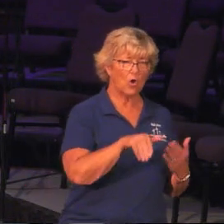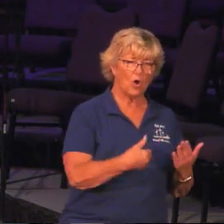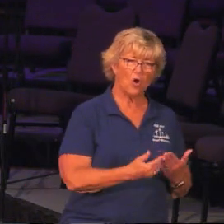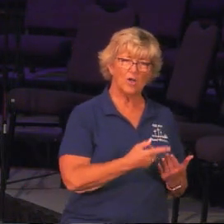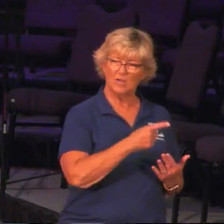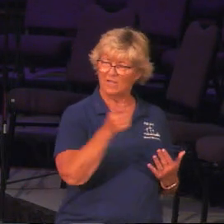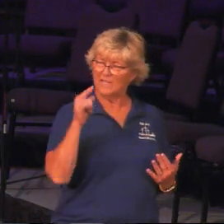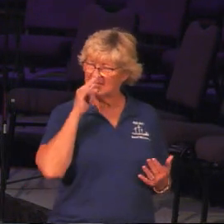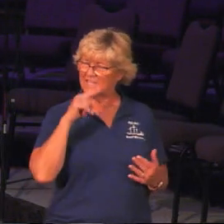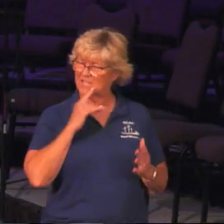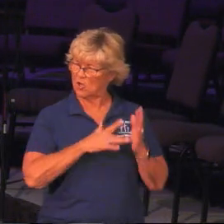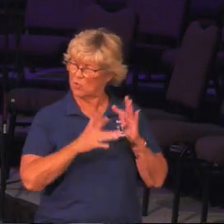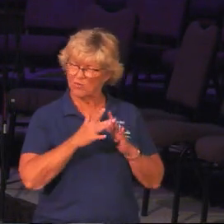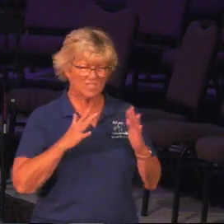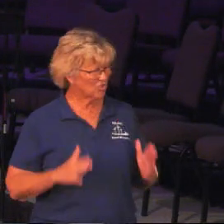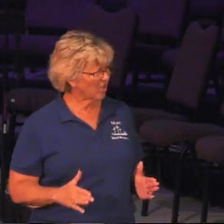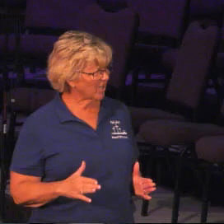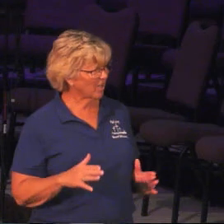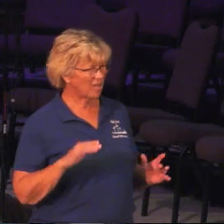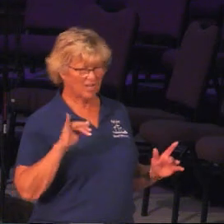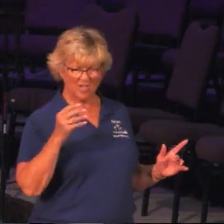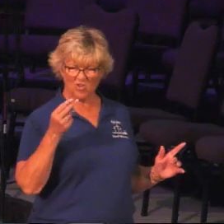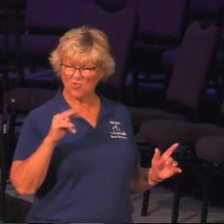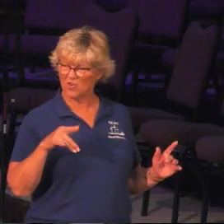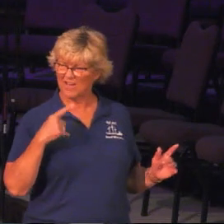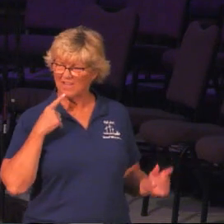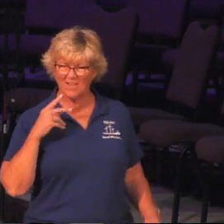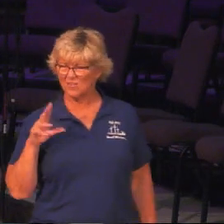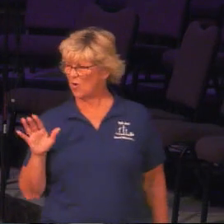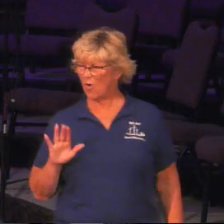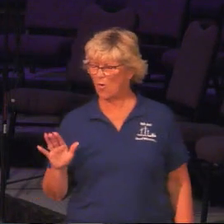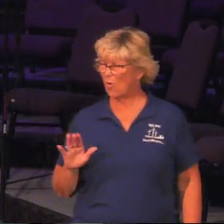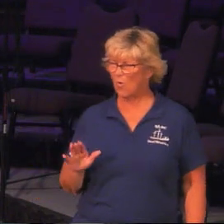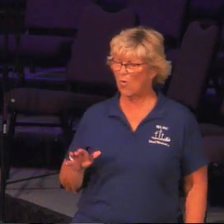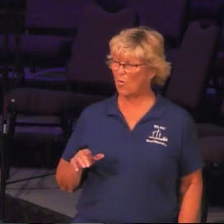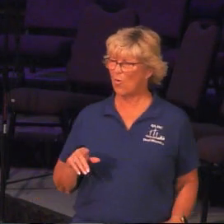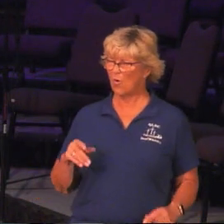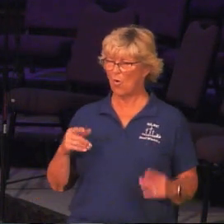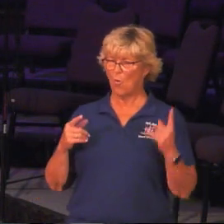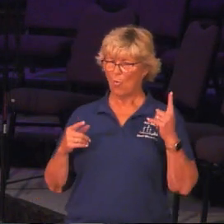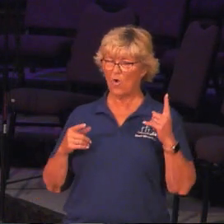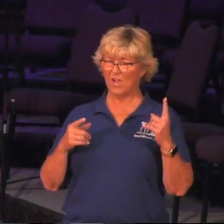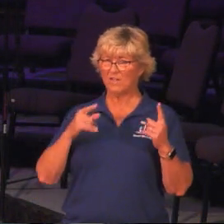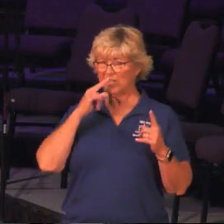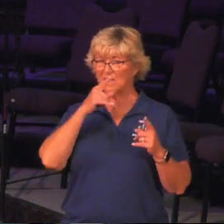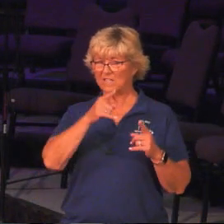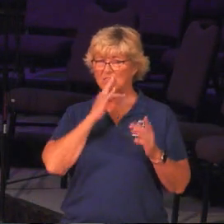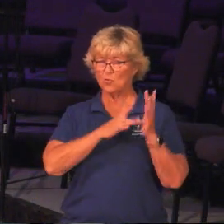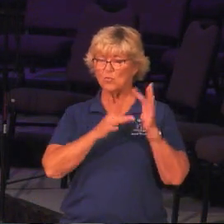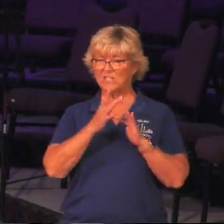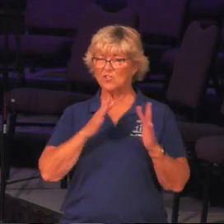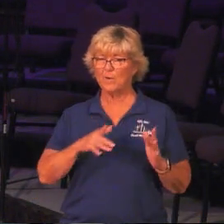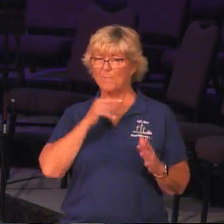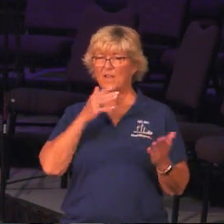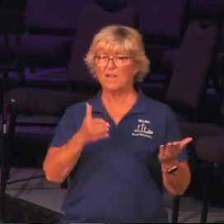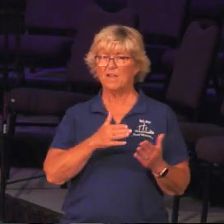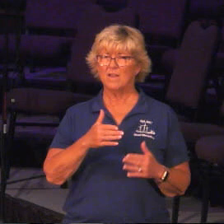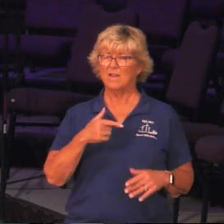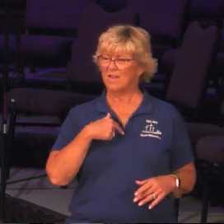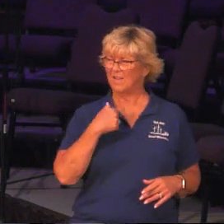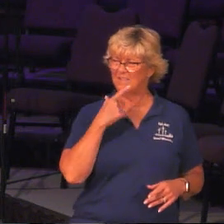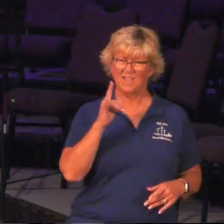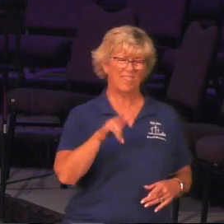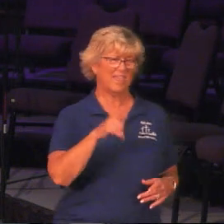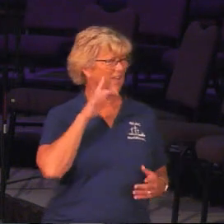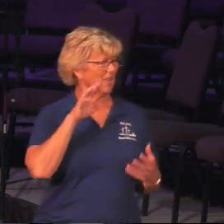kids Christian? And Johnny's real matter of fact, he goes, no, none of them. Actually, there's one, but he wasn't here today. And I'm like, that is